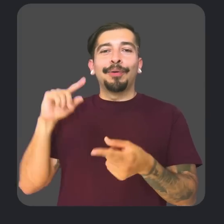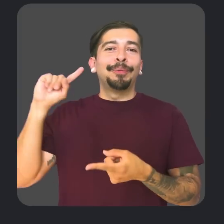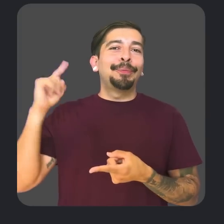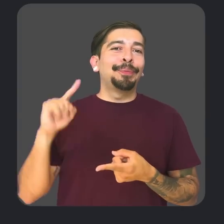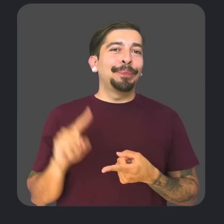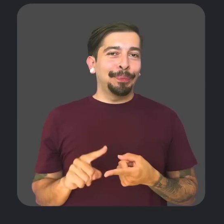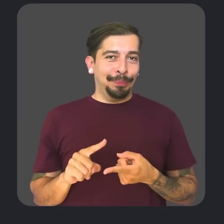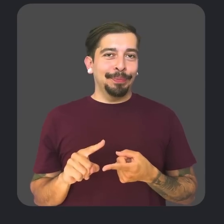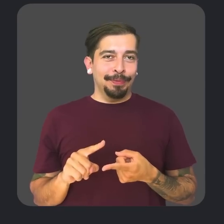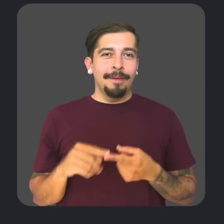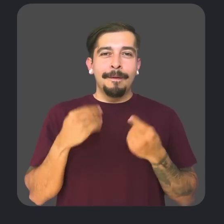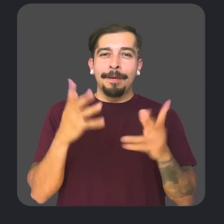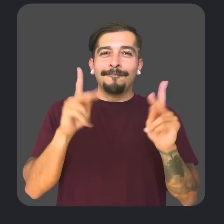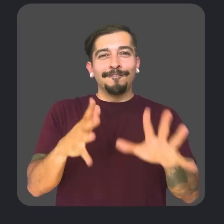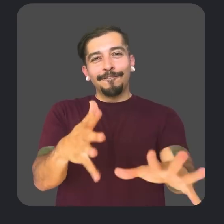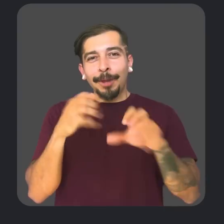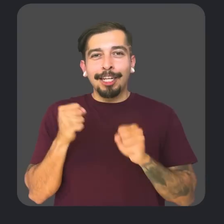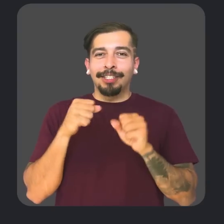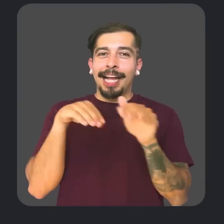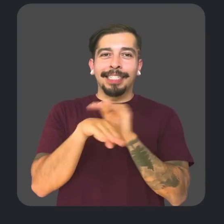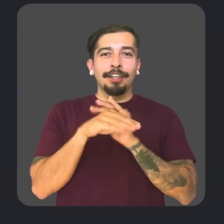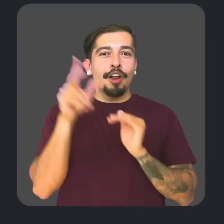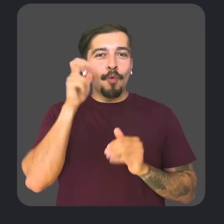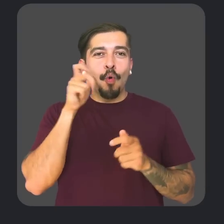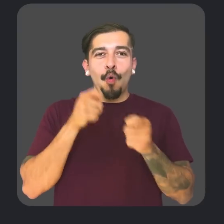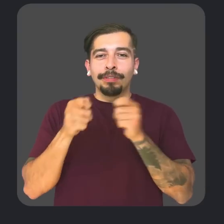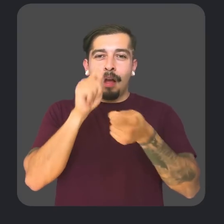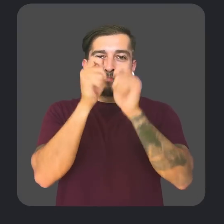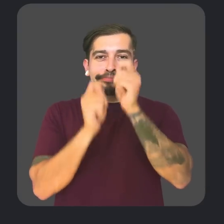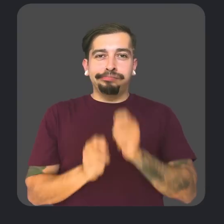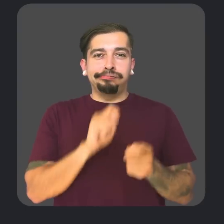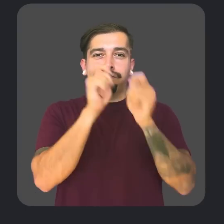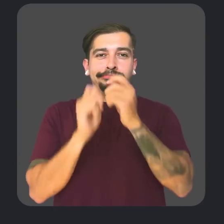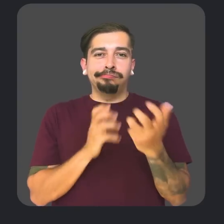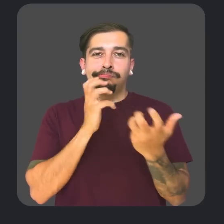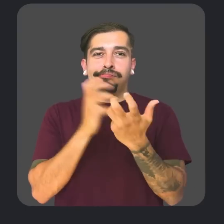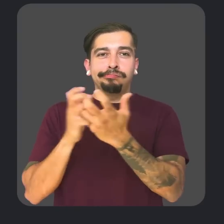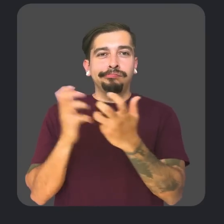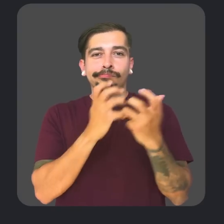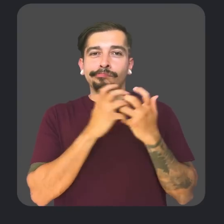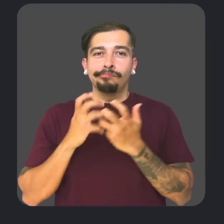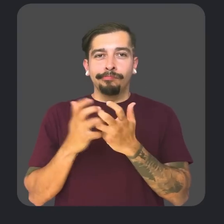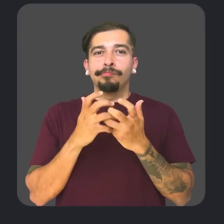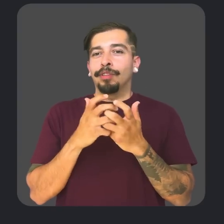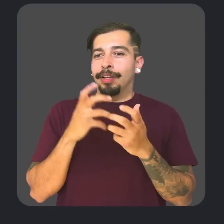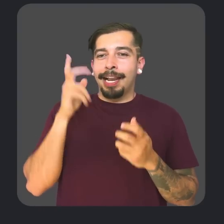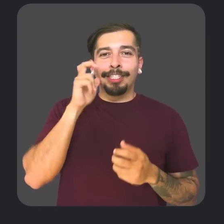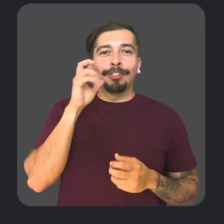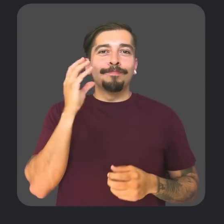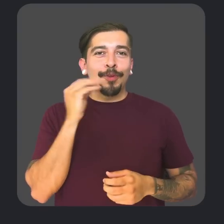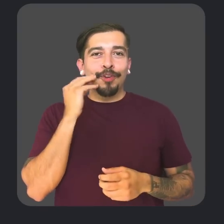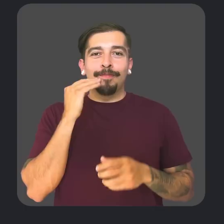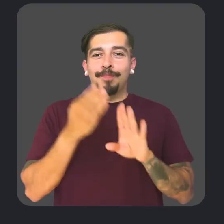decrease latency and give people faster access to hearing aid controls so they can customize their listening experience with presets